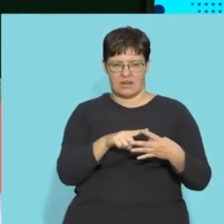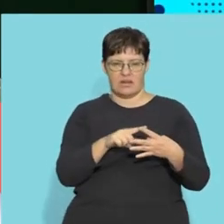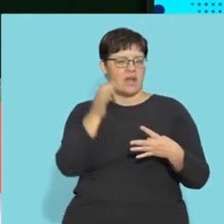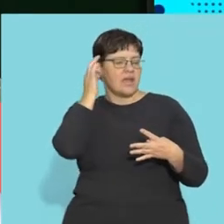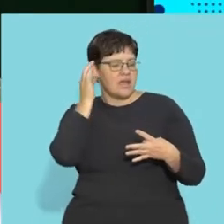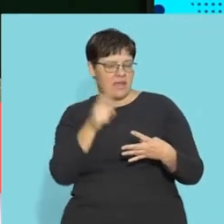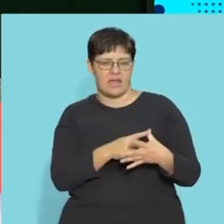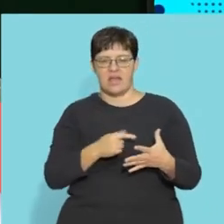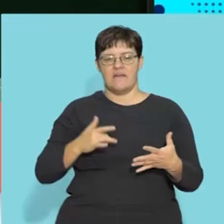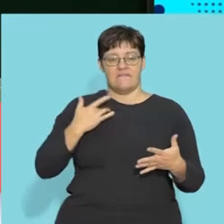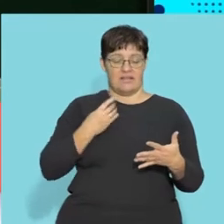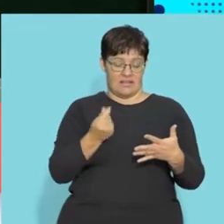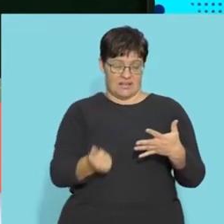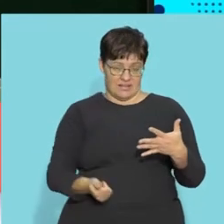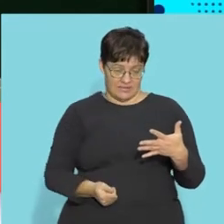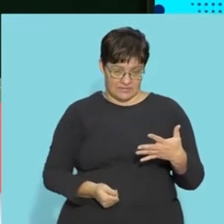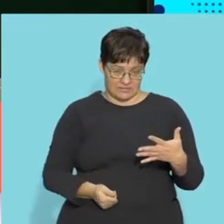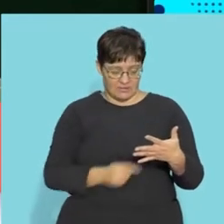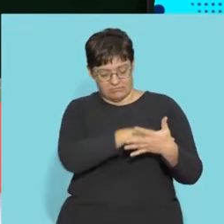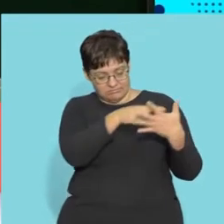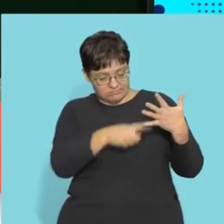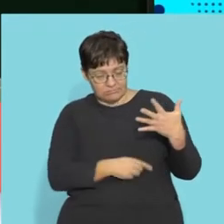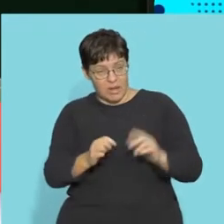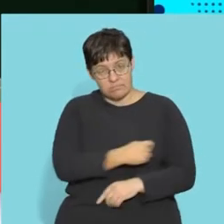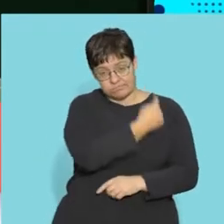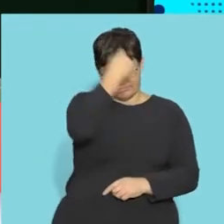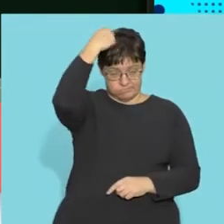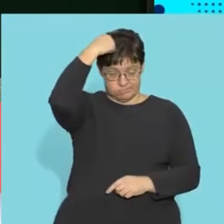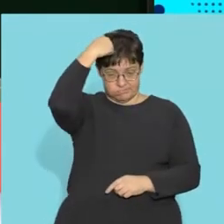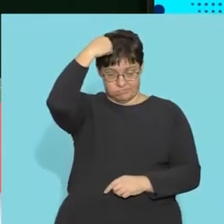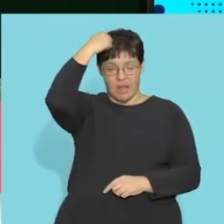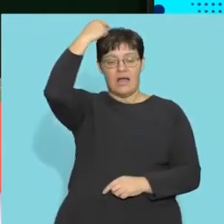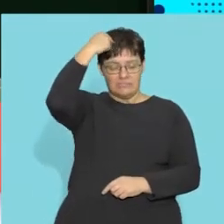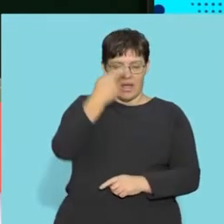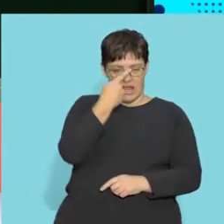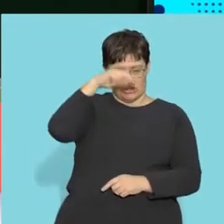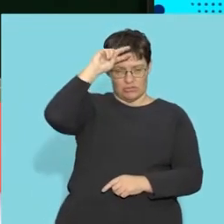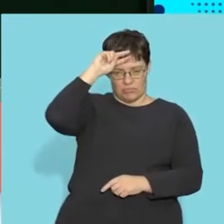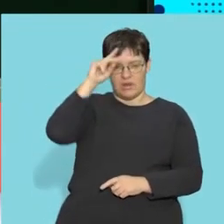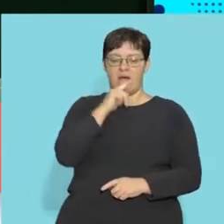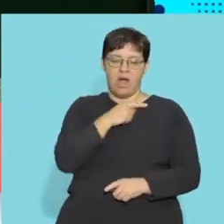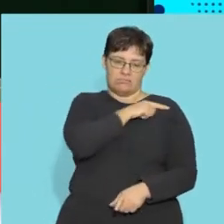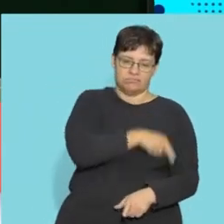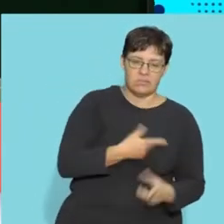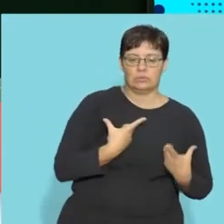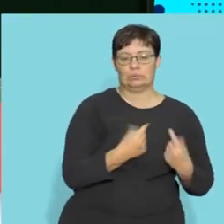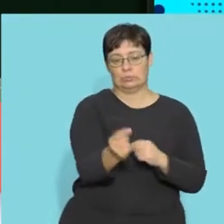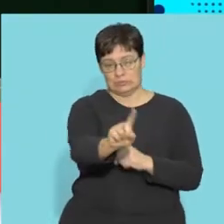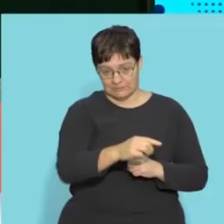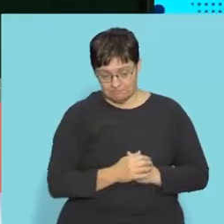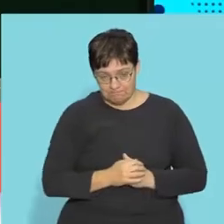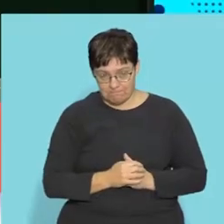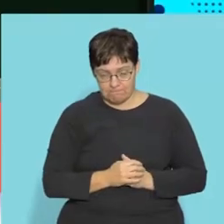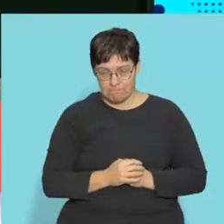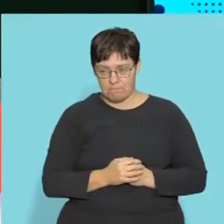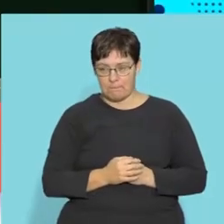bites your nose smelling your ear for hearing and your skin so all this information goes to your brain it interprets it